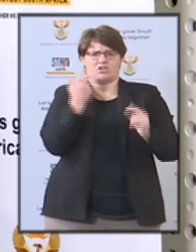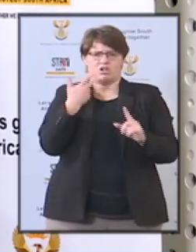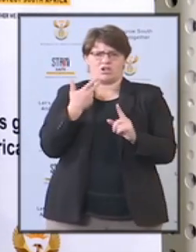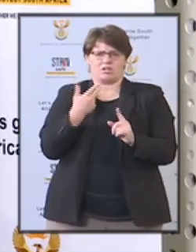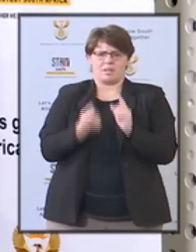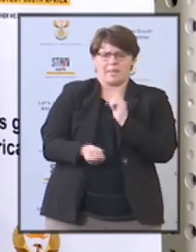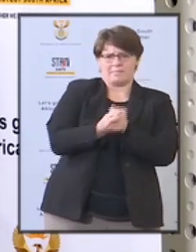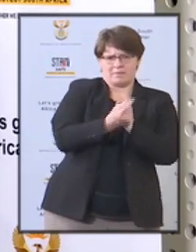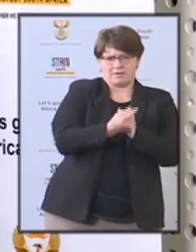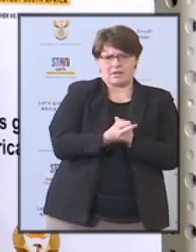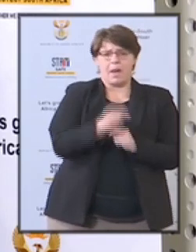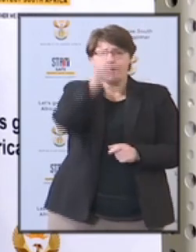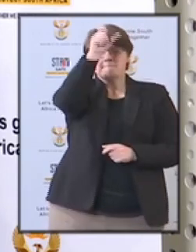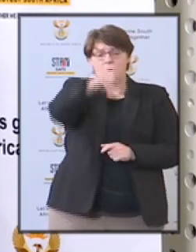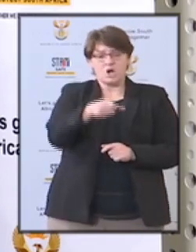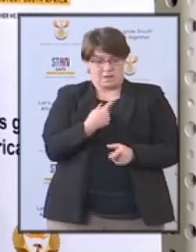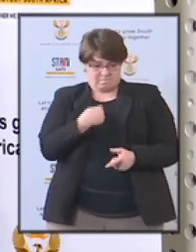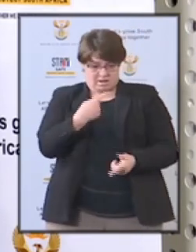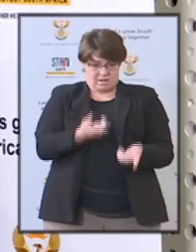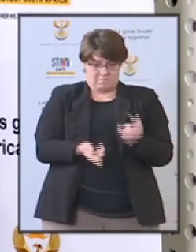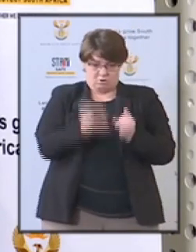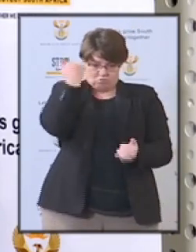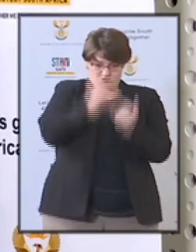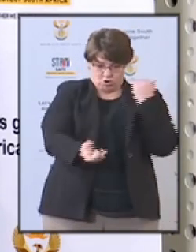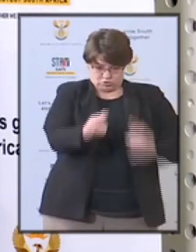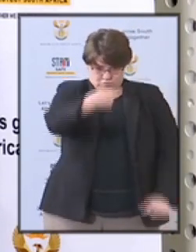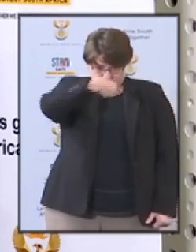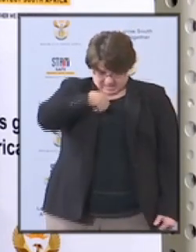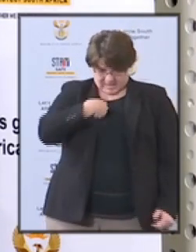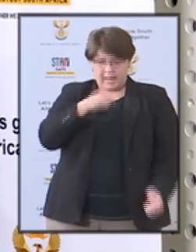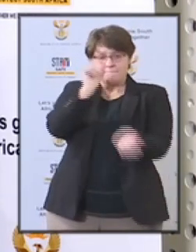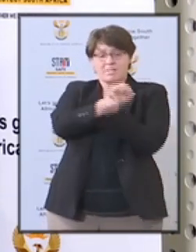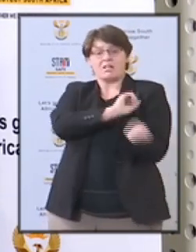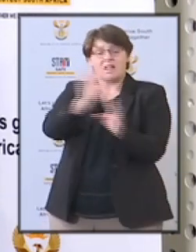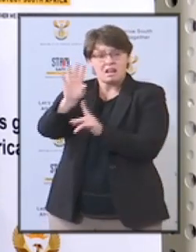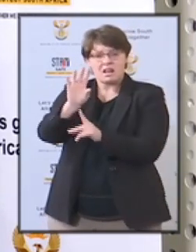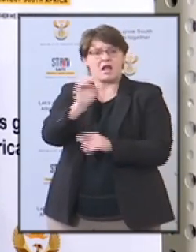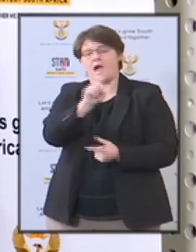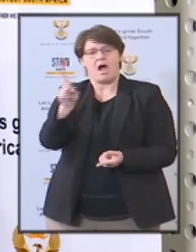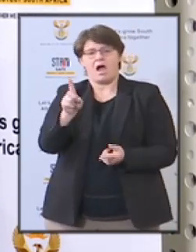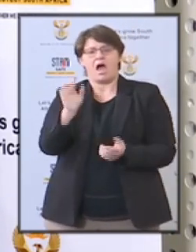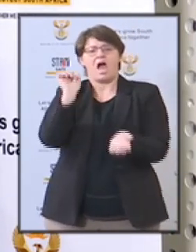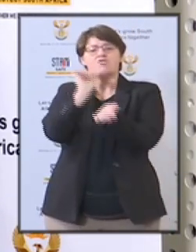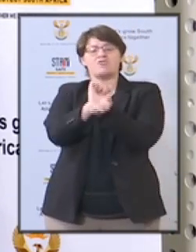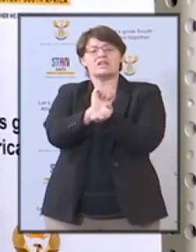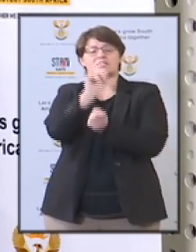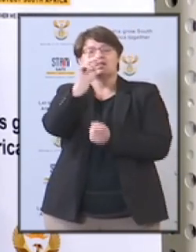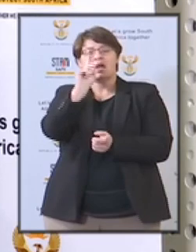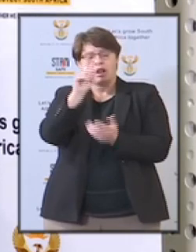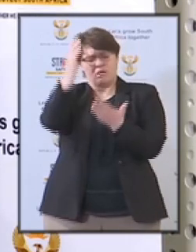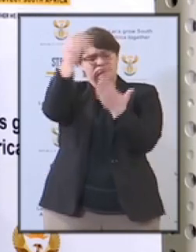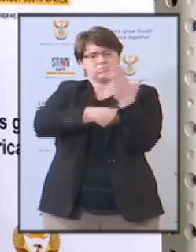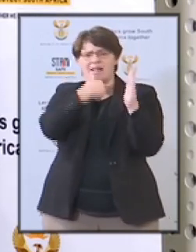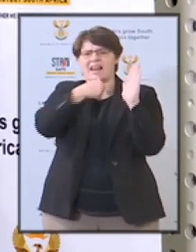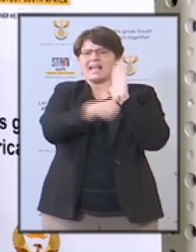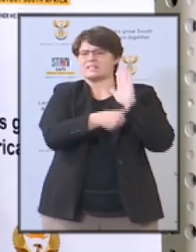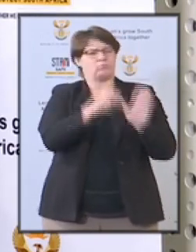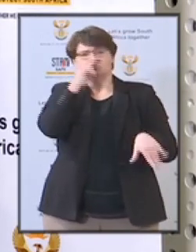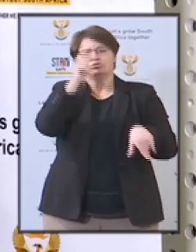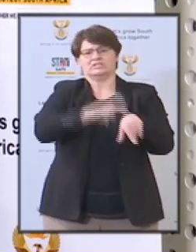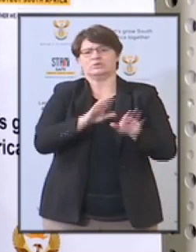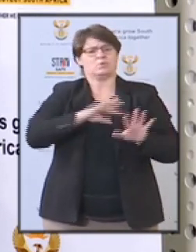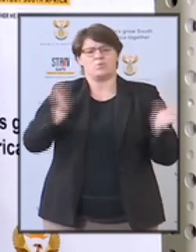conditions for perpetrators of sexual offenses. Warrants of arrest will no longer be required prior to law enforcement agencies